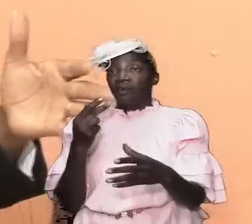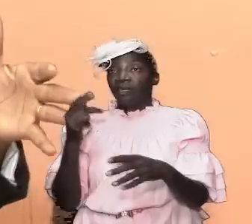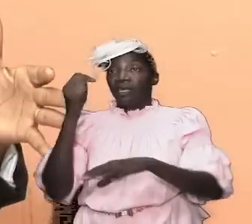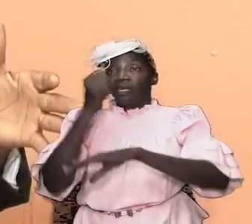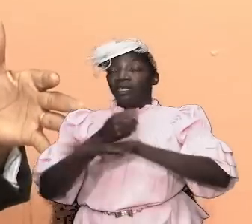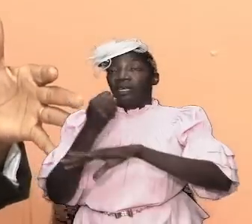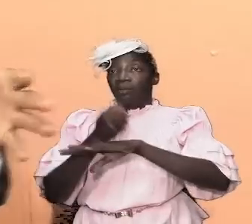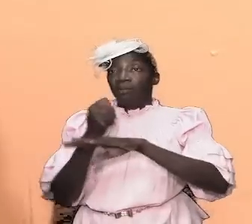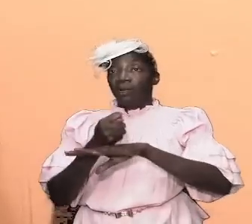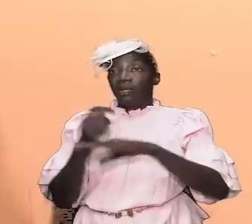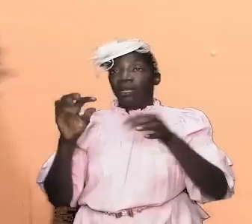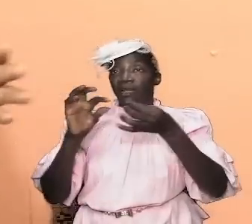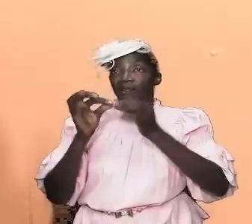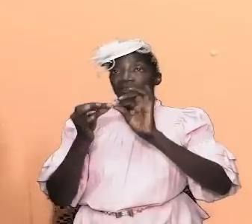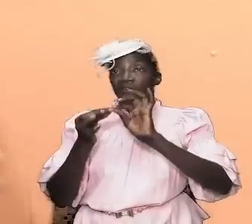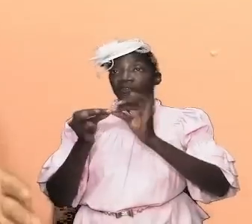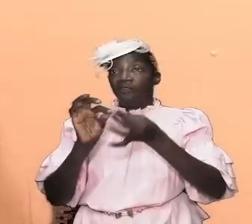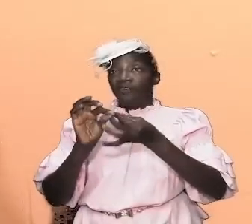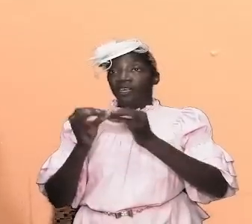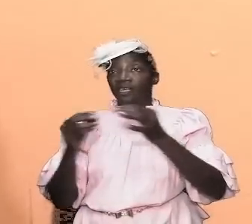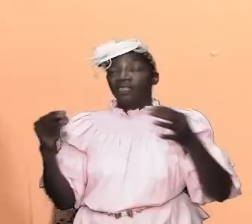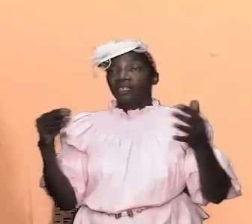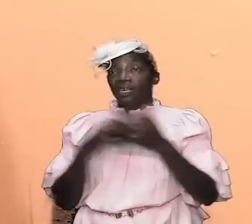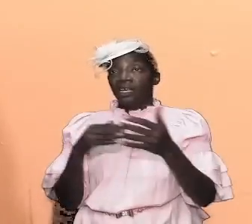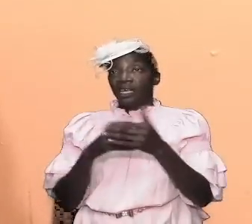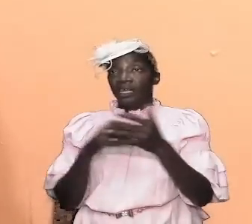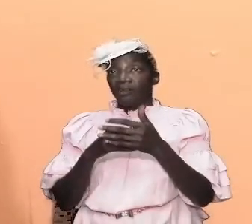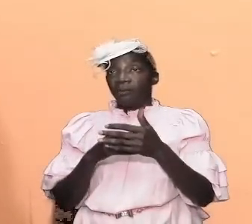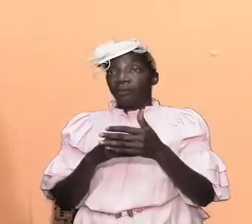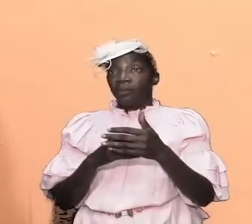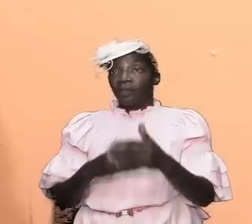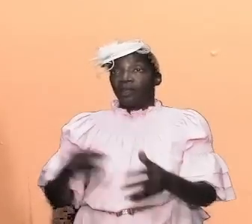expanded herod did that for 46 years